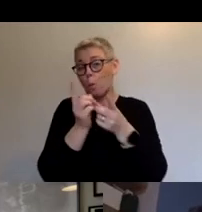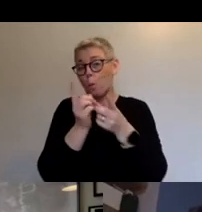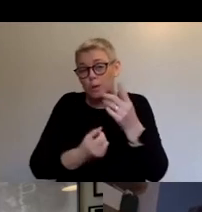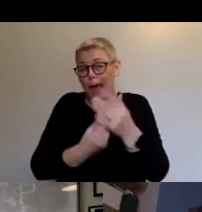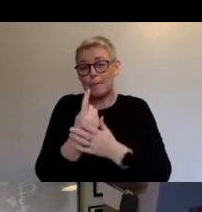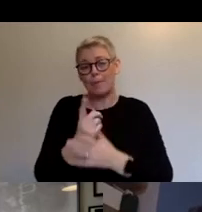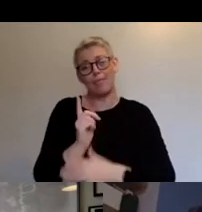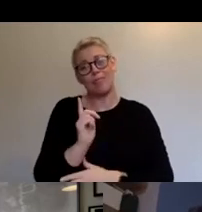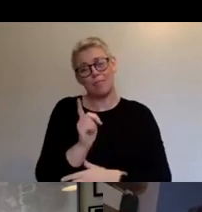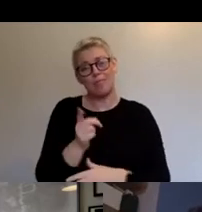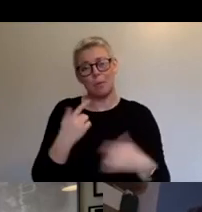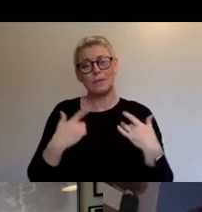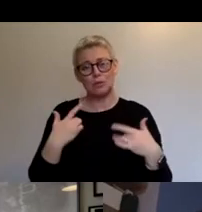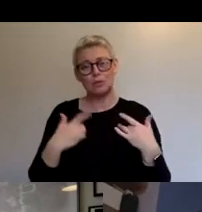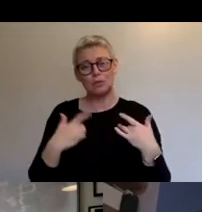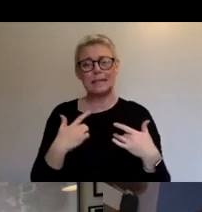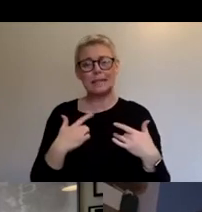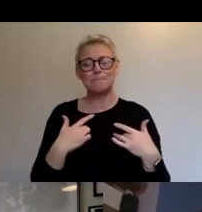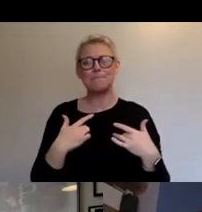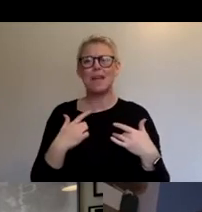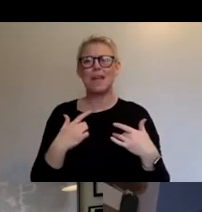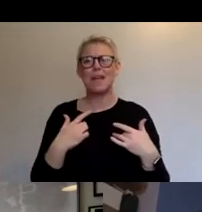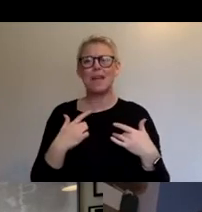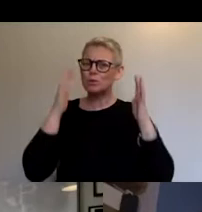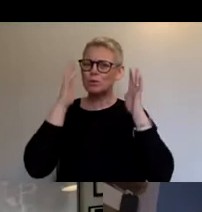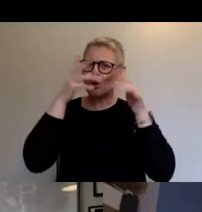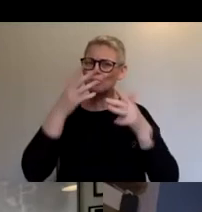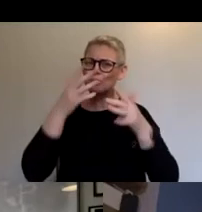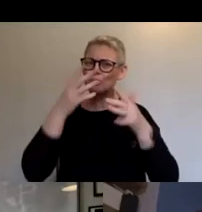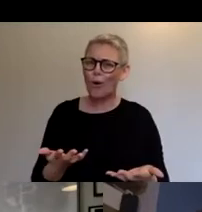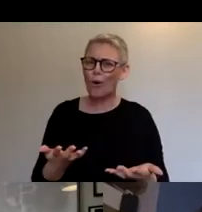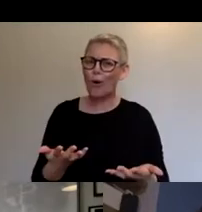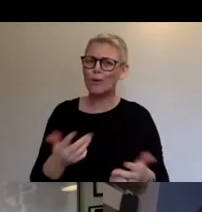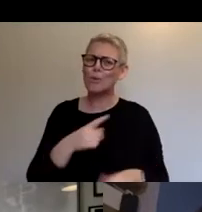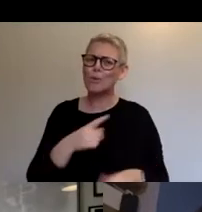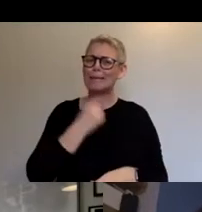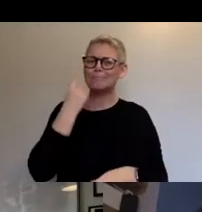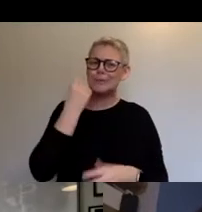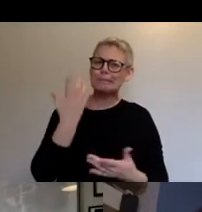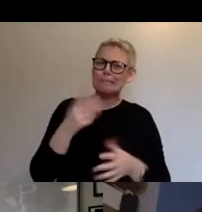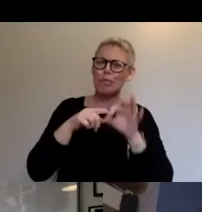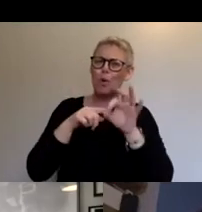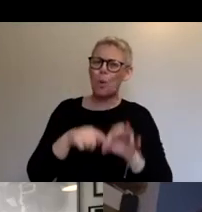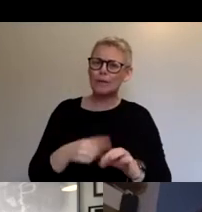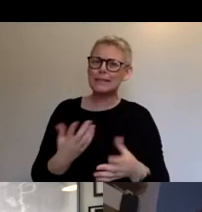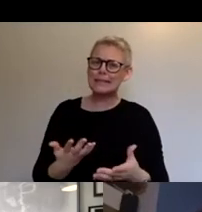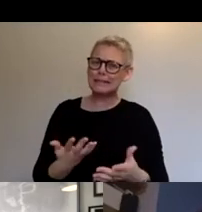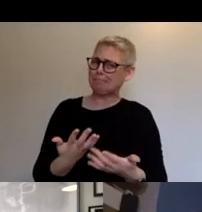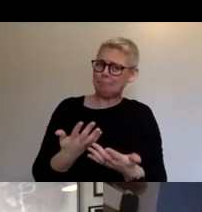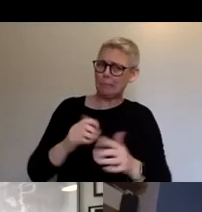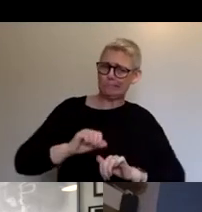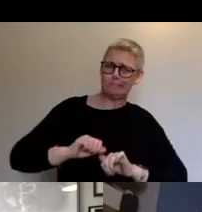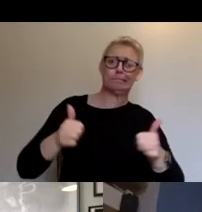the quality of what it would look like and the symmetry of all the comment that the content would put out.